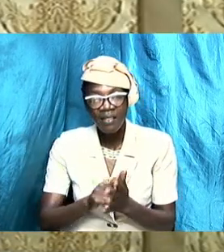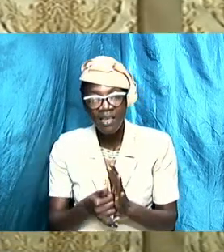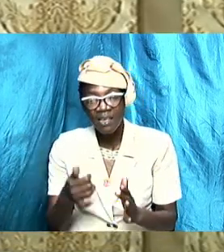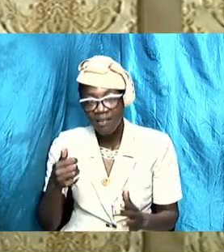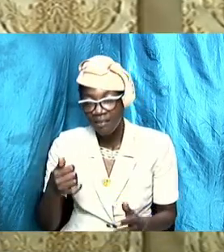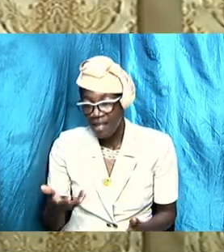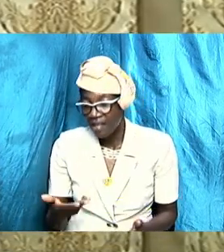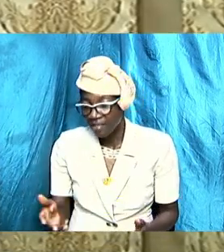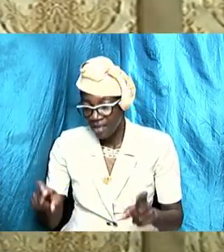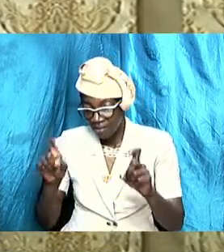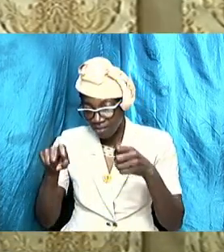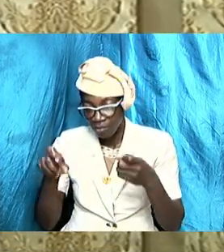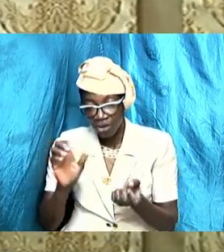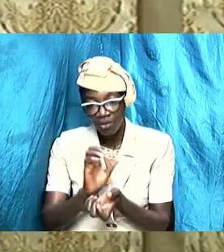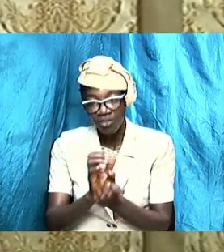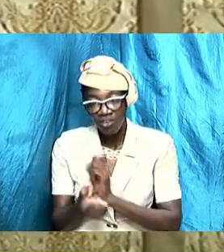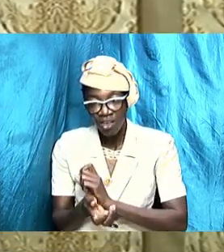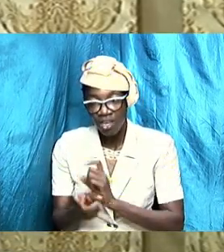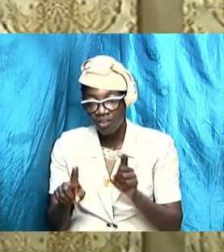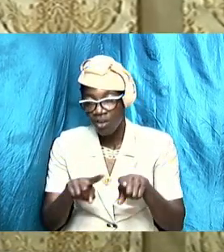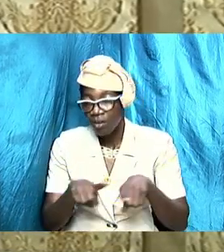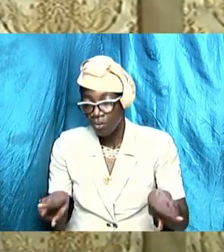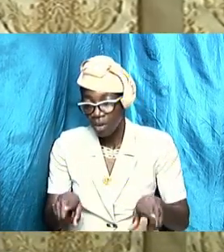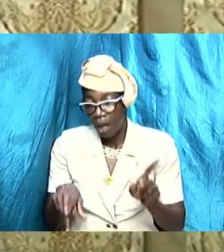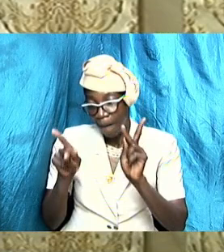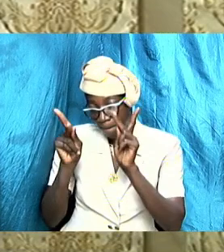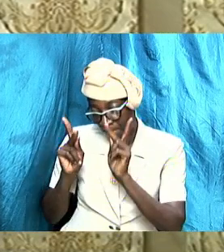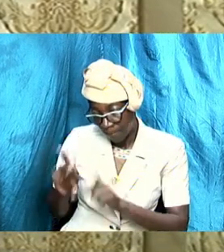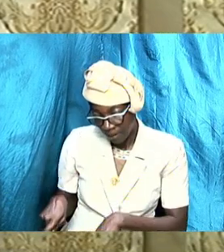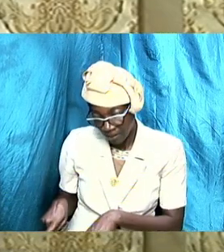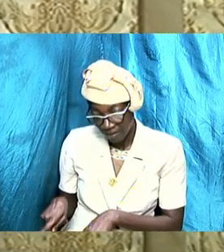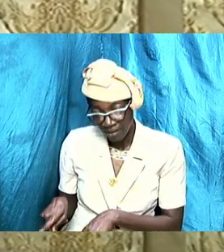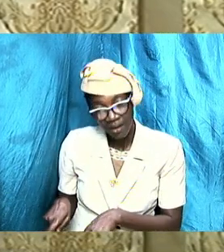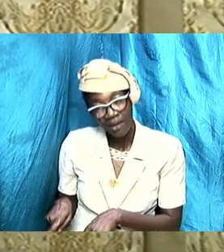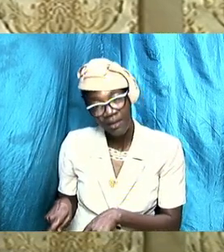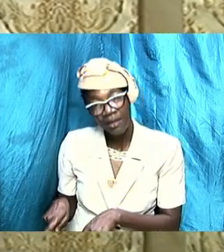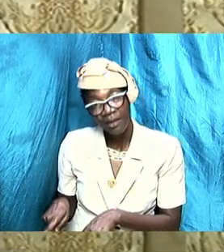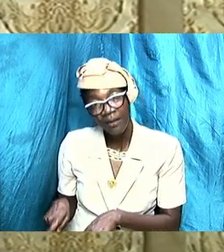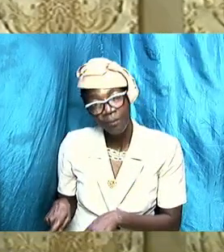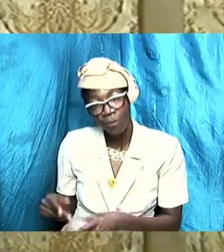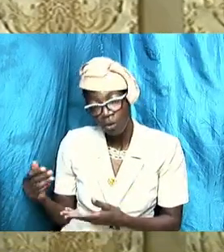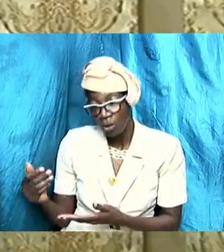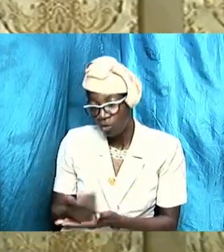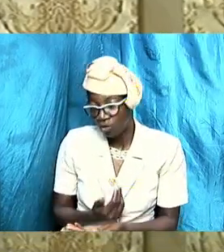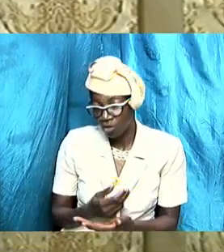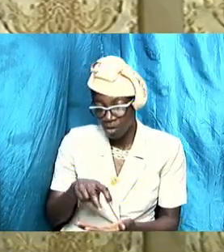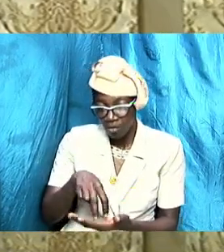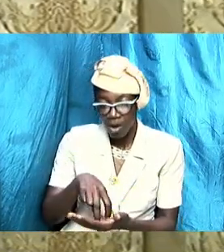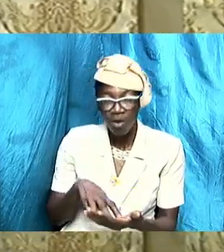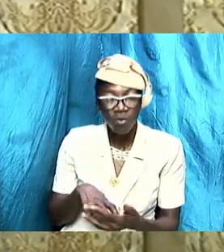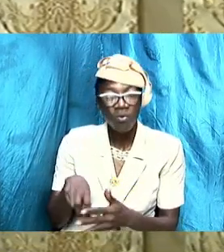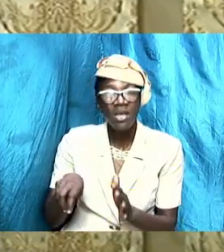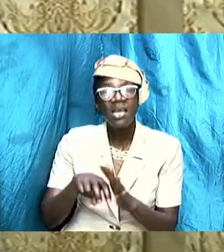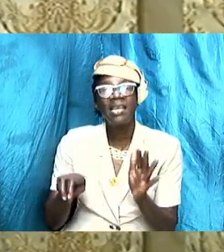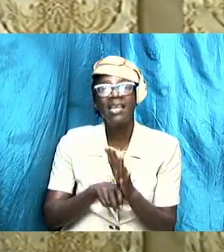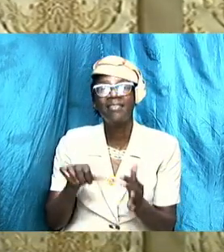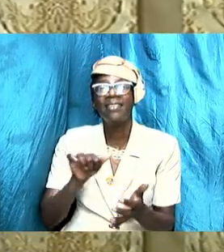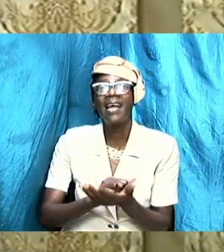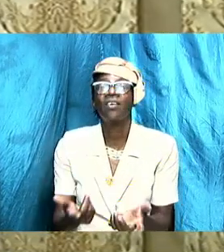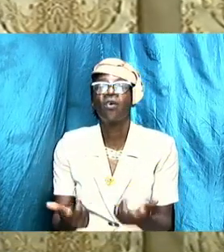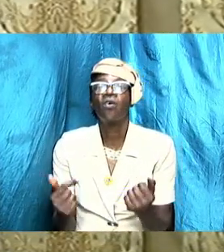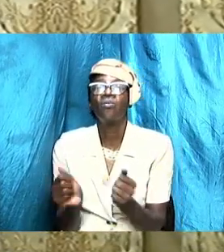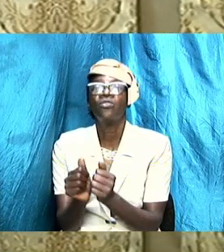change but the basic personality and some of the flaws and weaknesses that comes with it